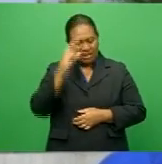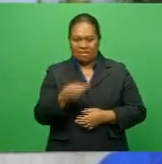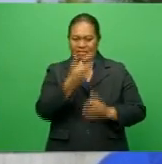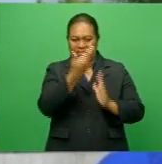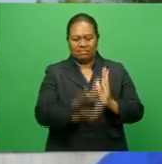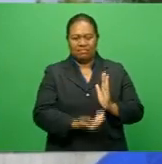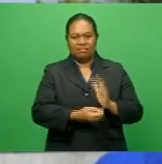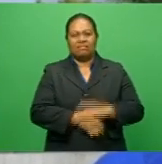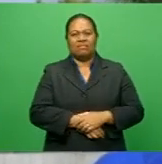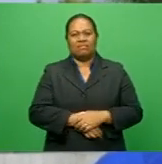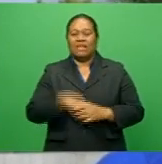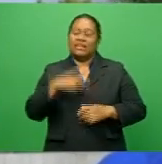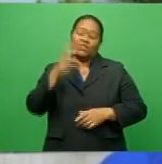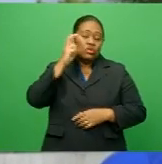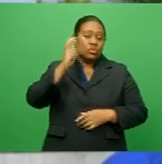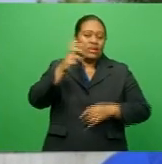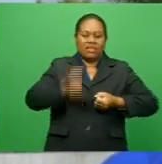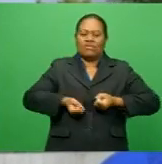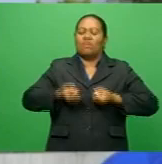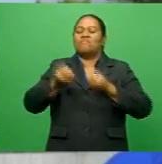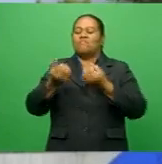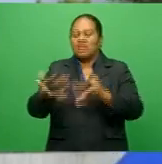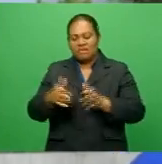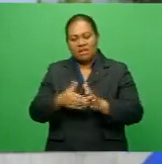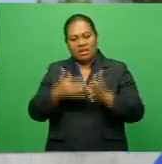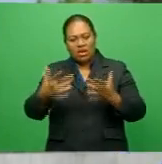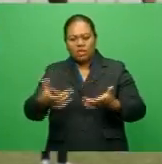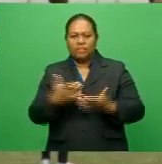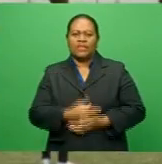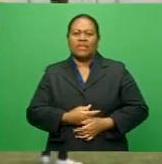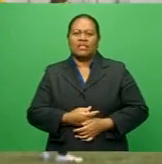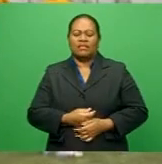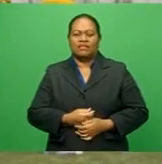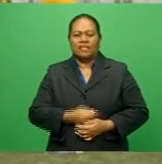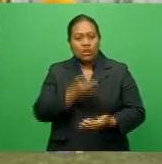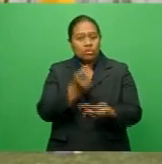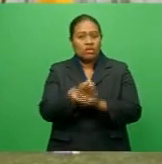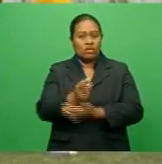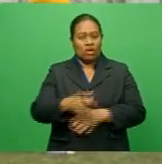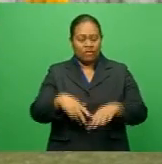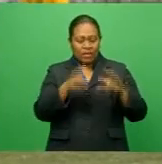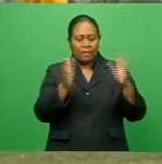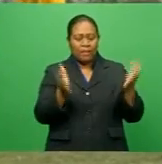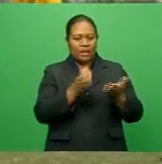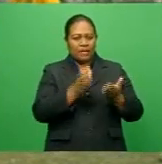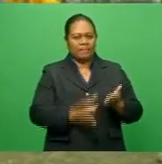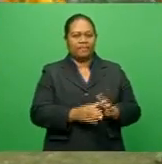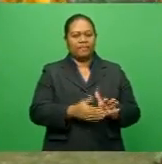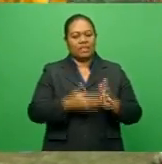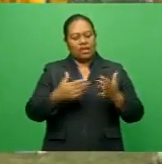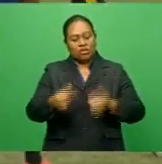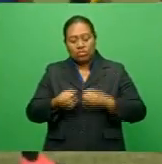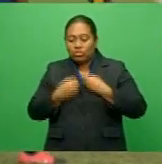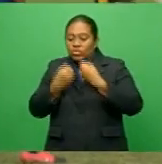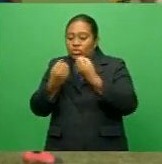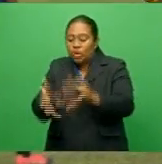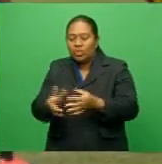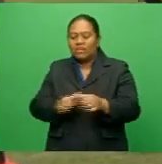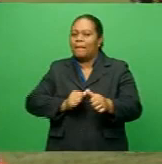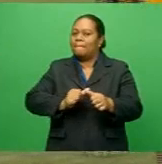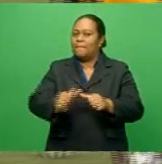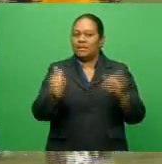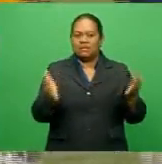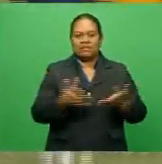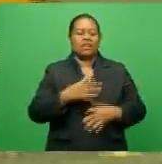it's the training, the dedication, the commitment. We also look at the loyalty of the players. Naya says they will need to feel the best players to take on the